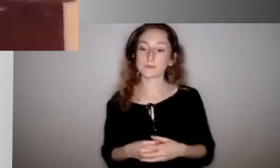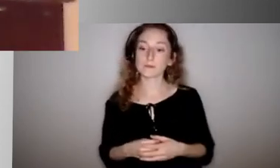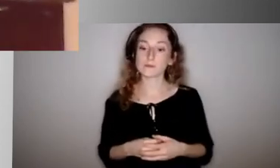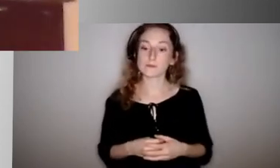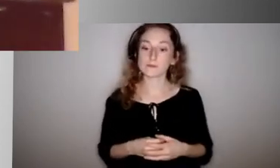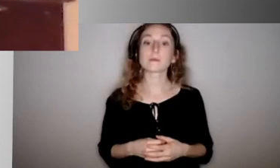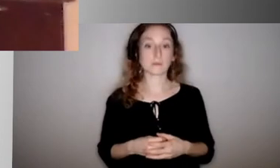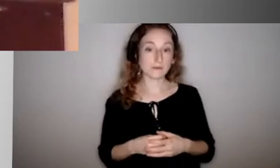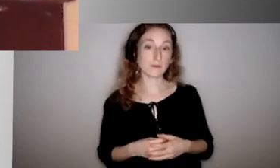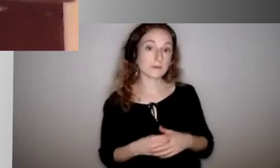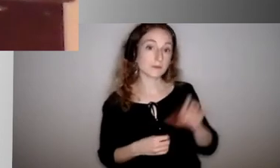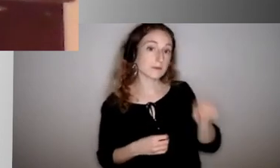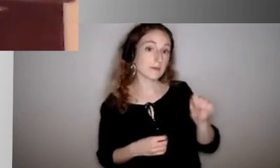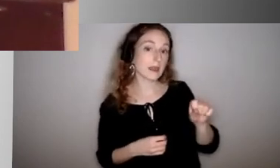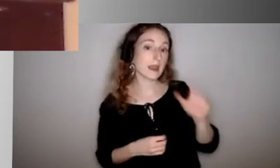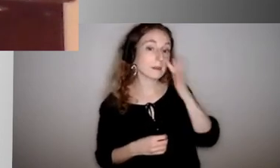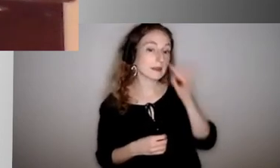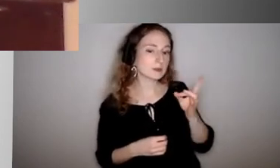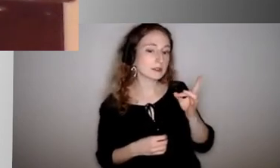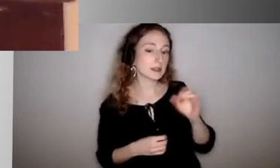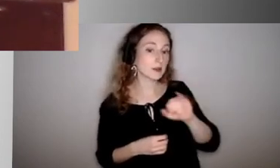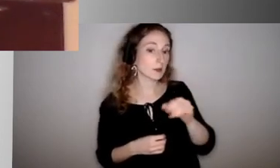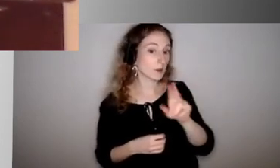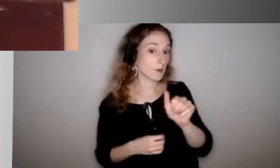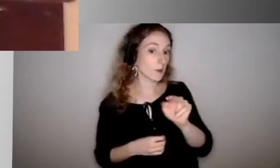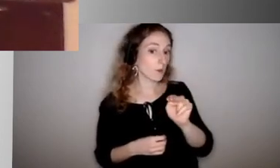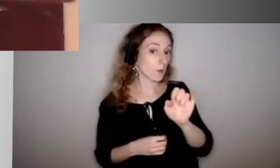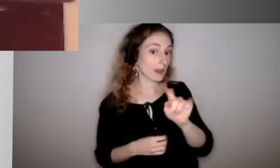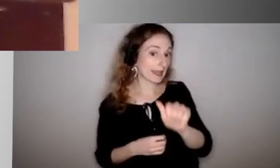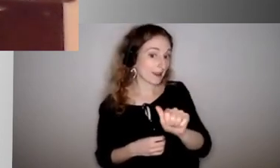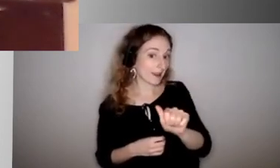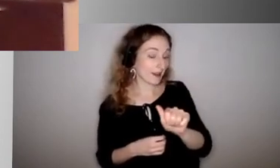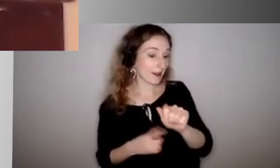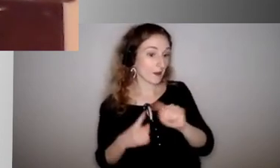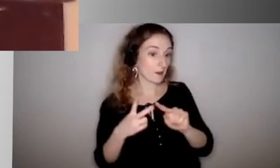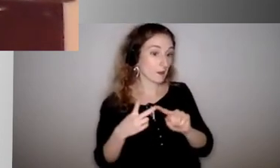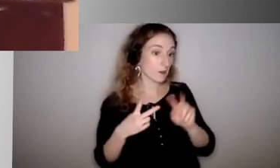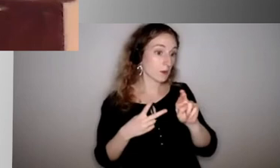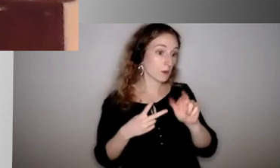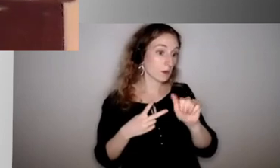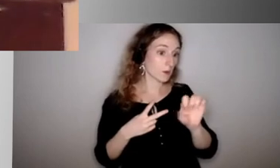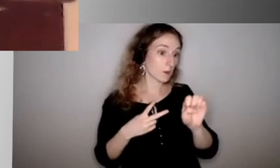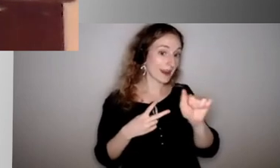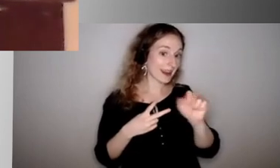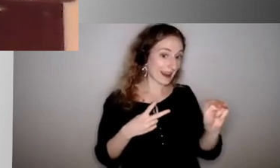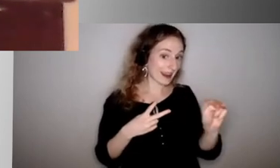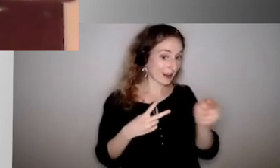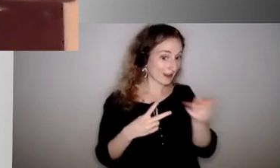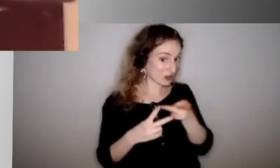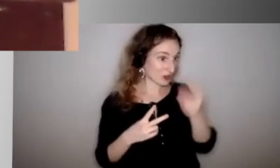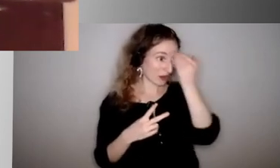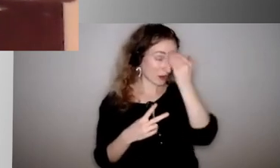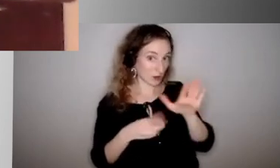if I could, I'd be interested to know if Juanita or Rayanne have been, if their districts have shared yet what that looks like for them as a teacher, if a student shows up